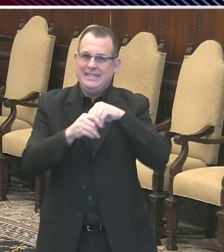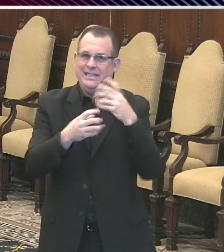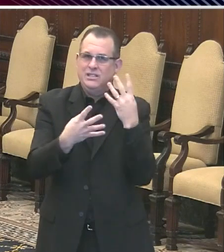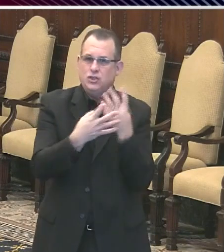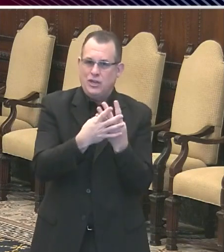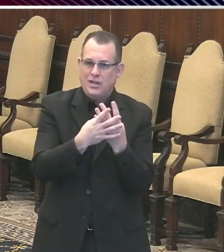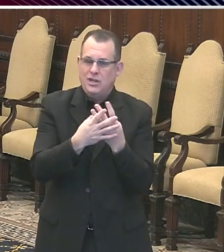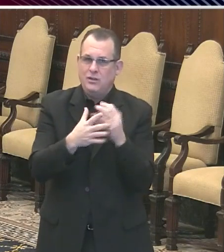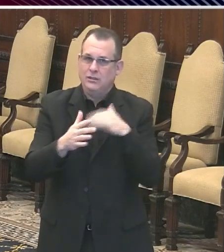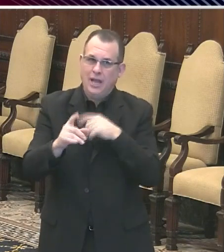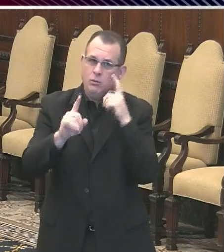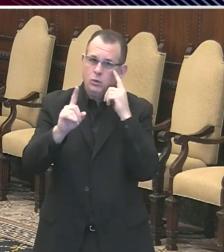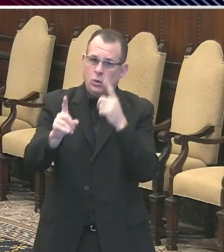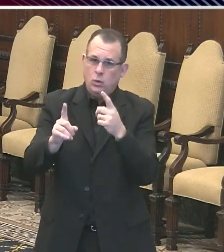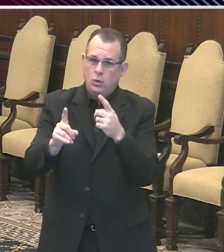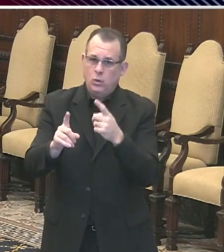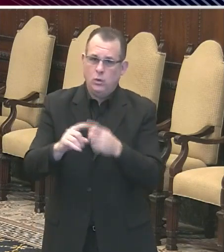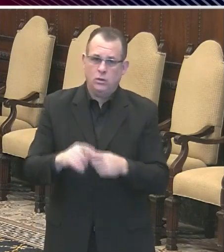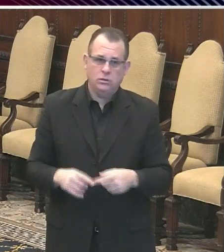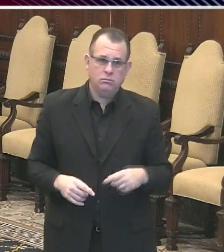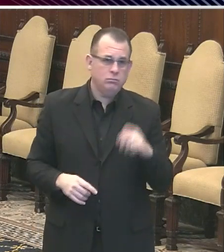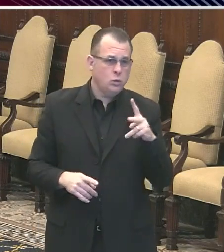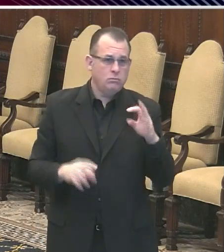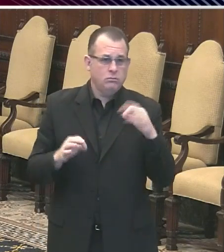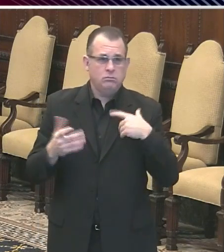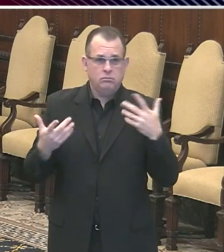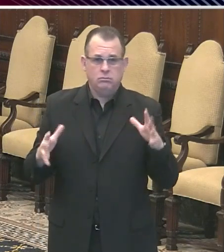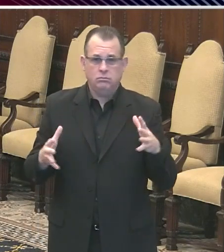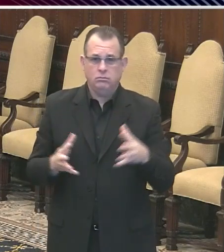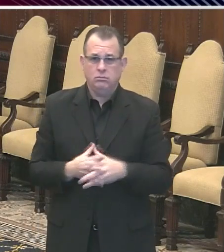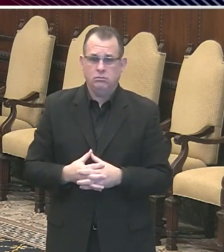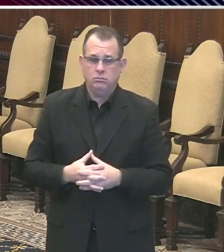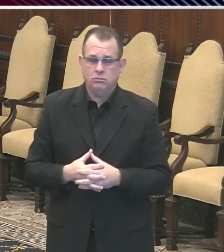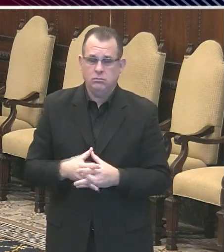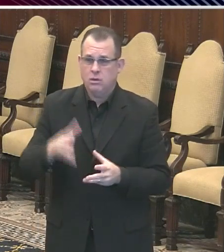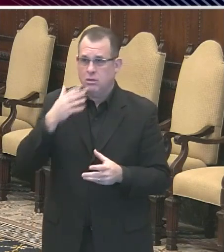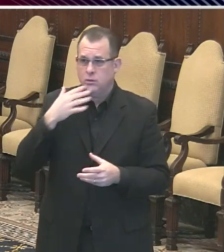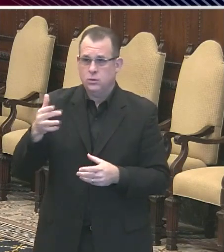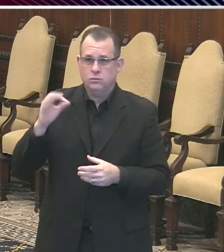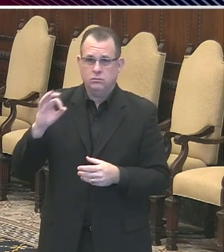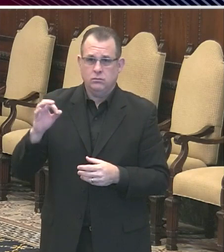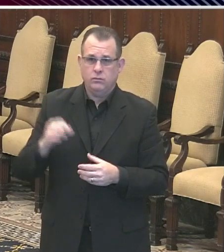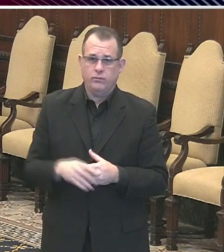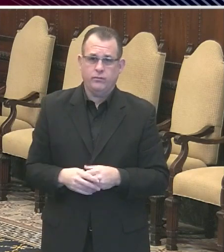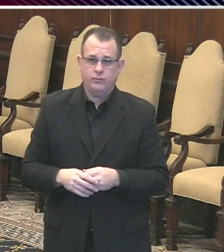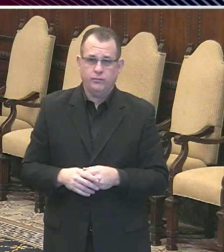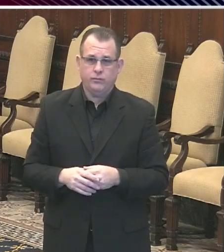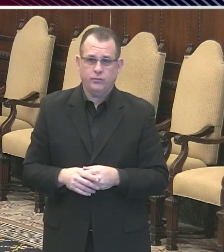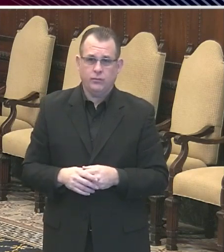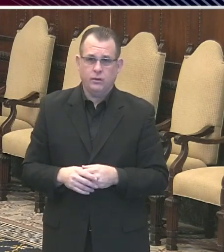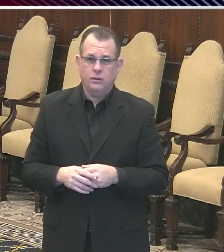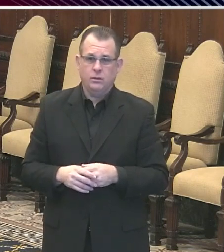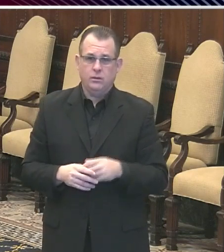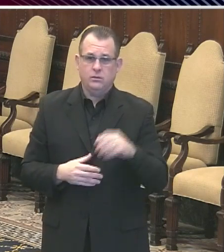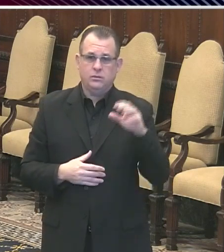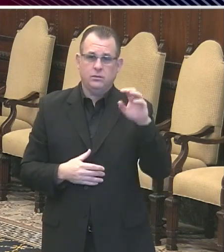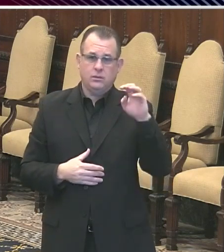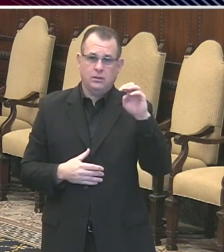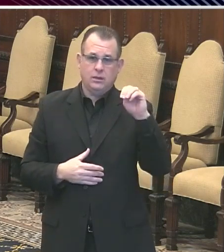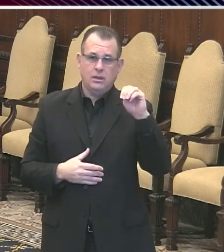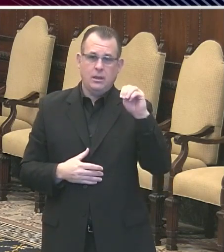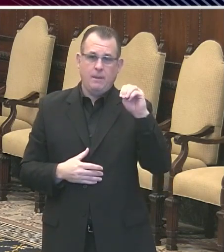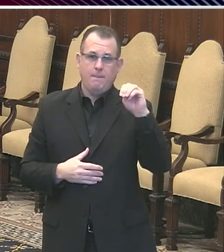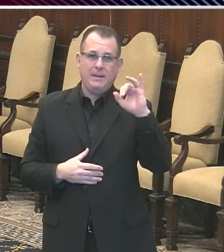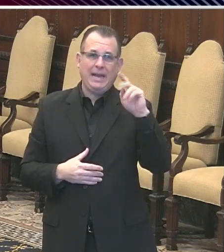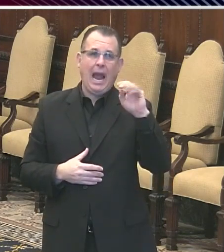Okay, that's my three. All right, thank you, Jason. Michaela Winberg of Billy Penn is up next. Hey,